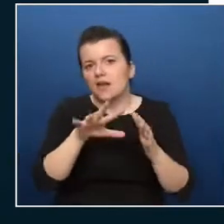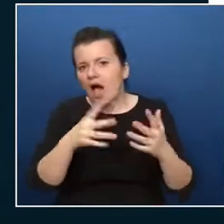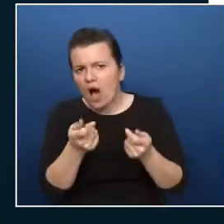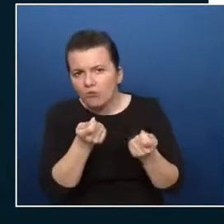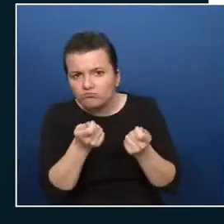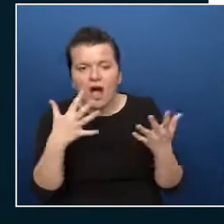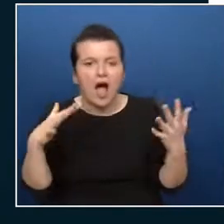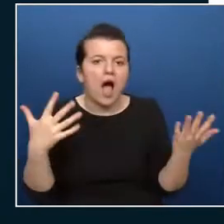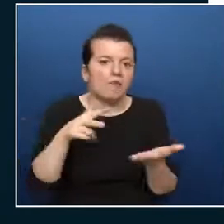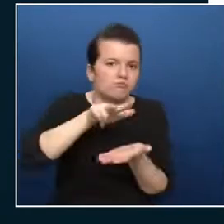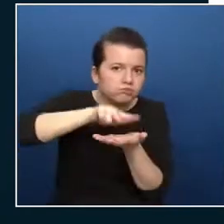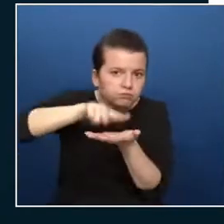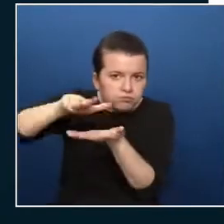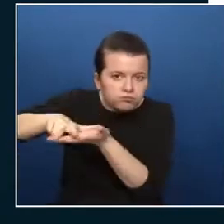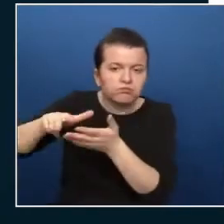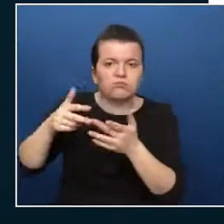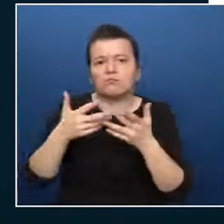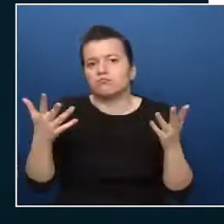requirements